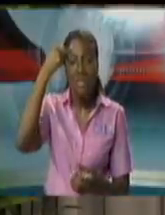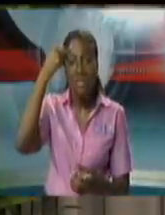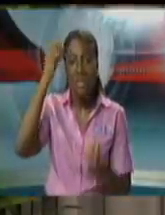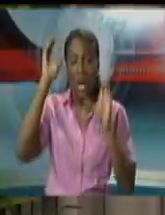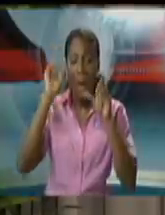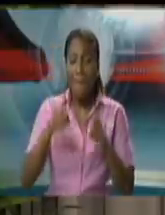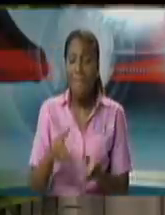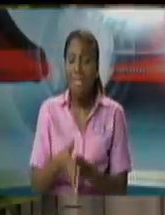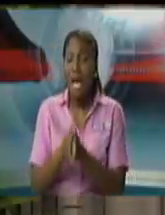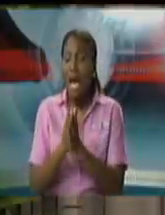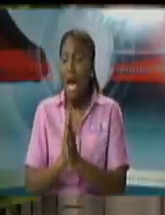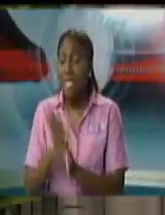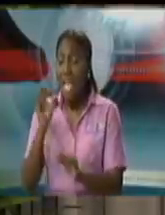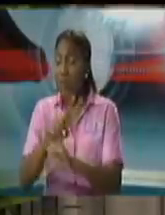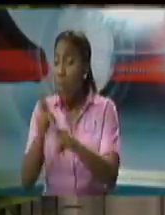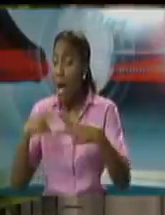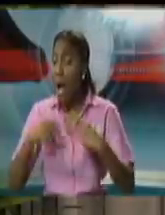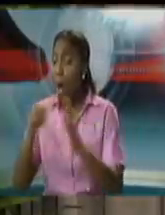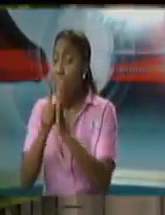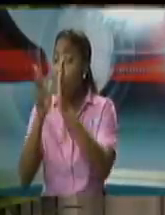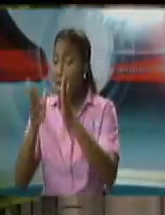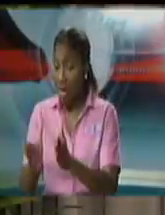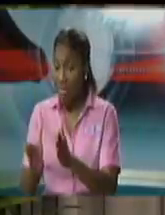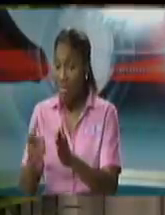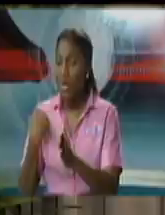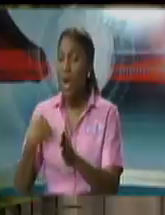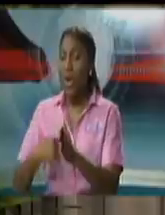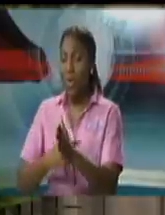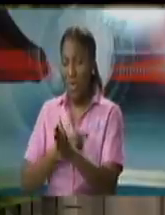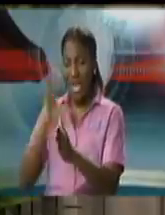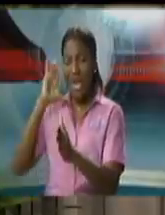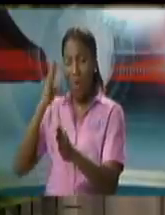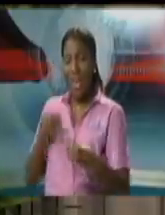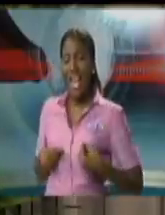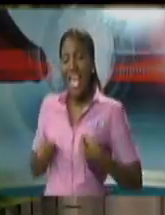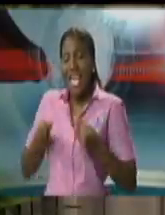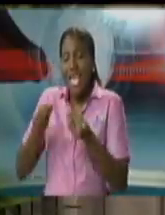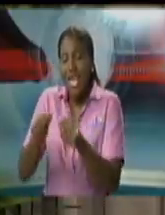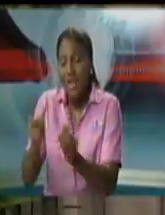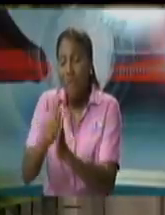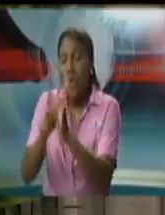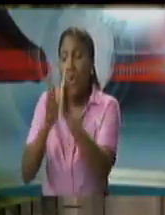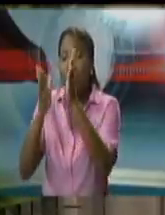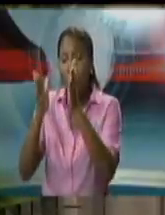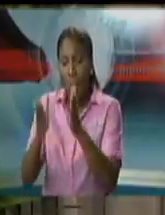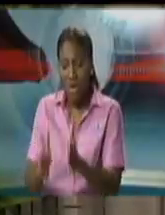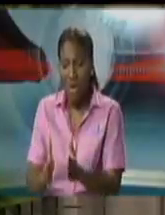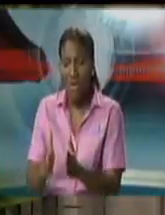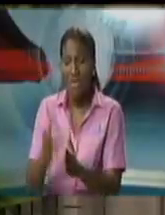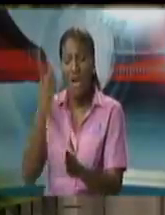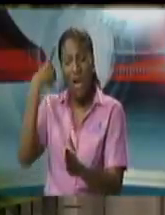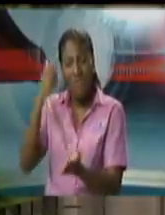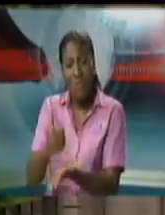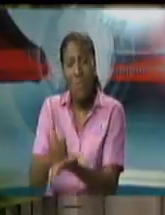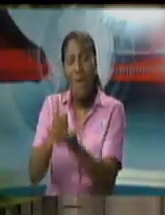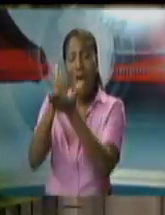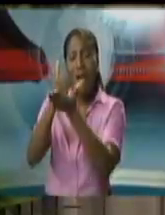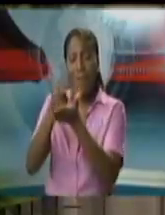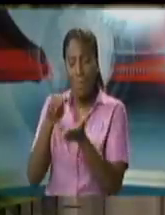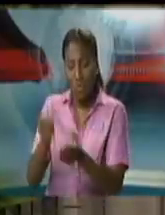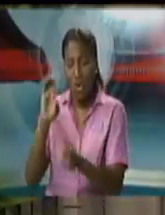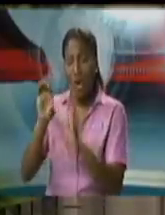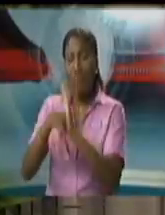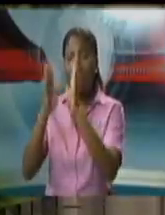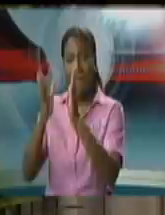own lawyer is not available we will provide you with a lawyer who is a competent counsel in other words counsel of